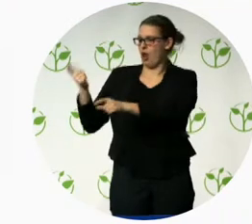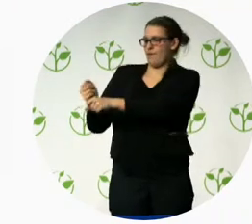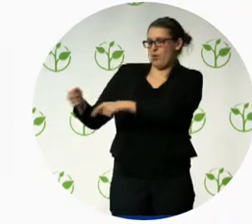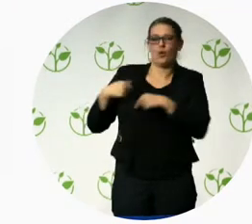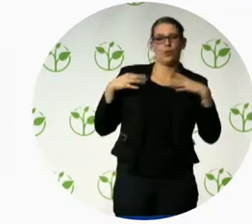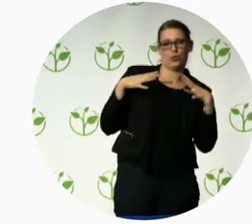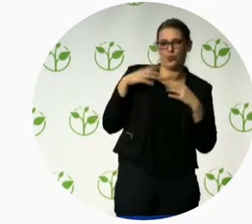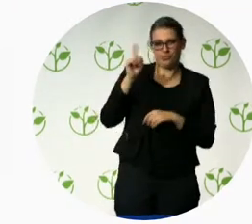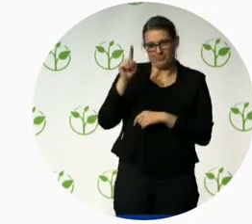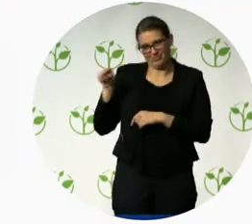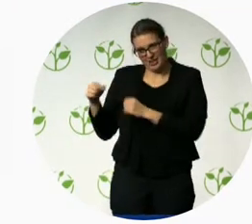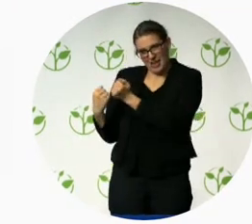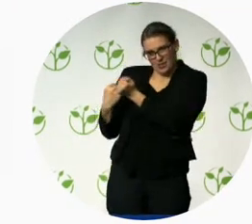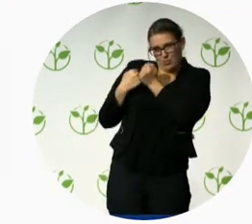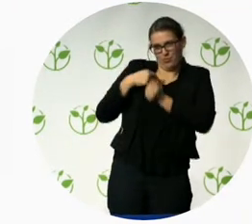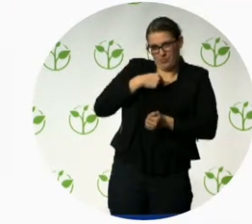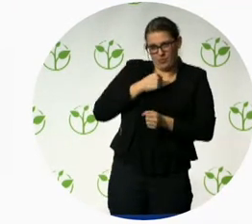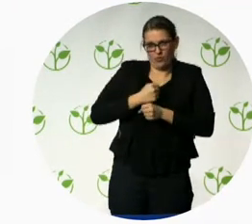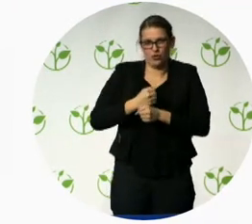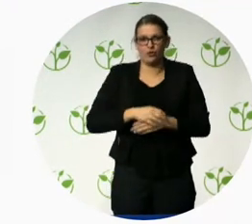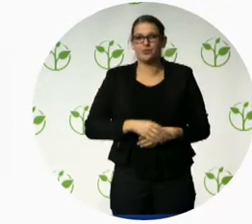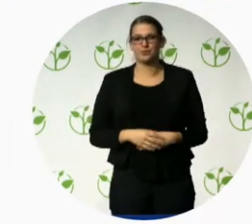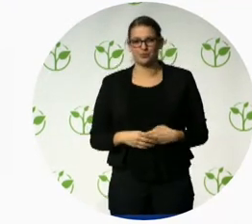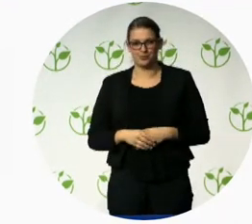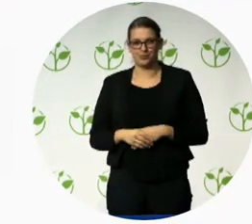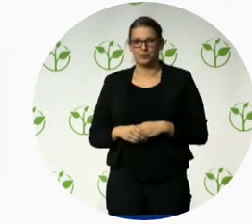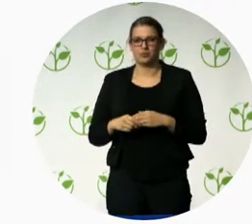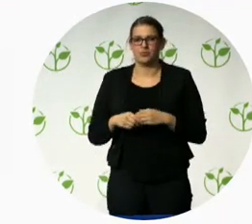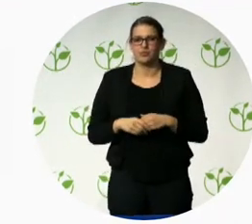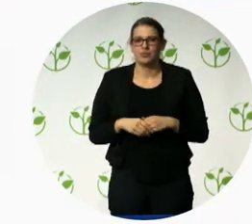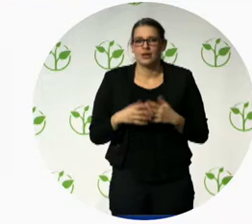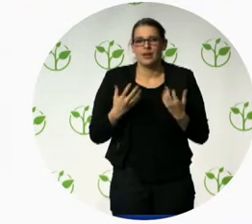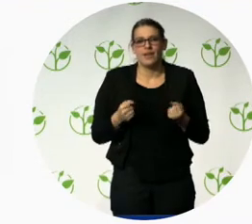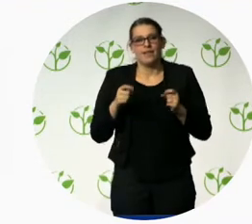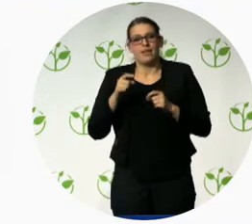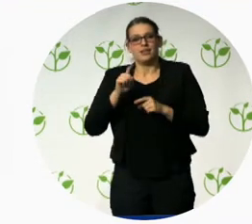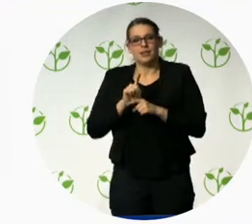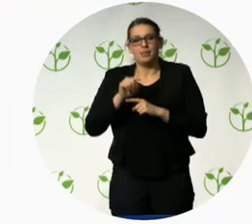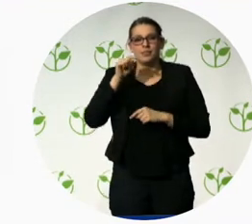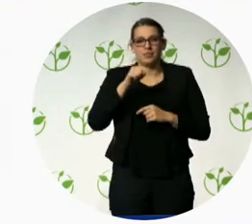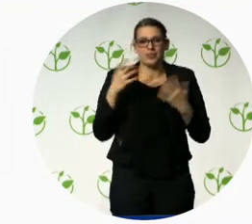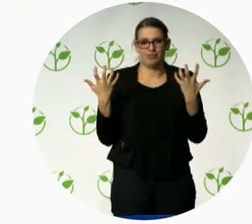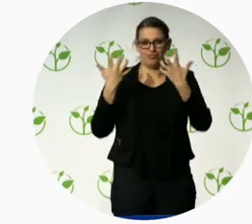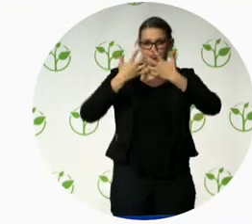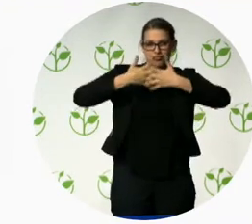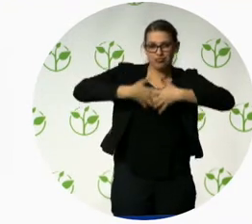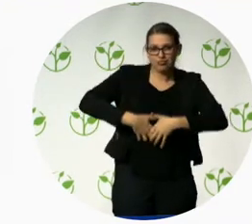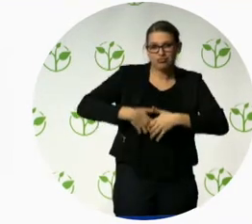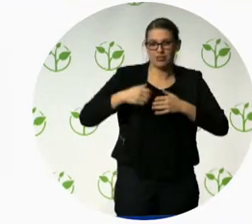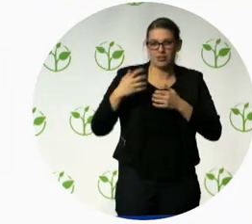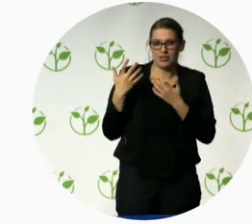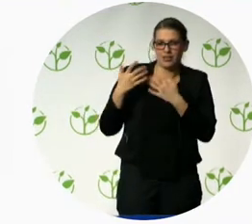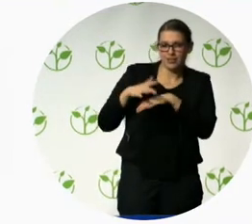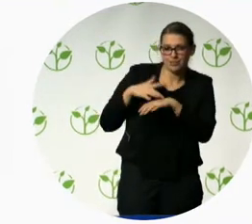we want to focus on how human gifts such as creativity, empathy, emotion, physicality, and insight can be mixed with powerful AI computation.